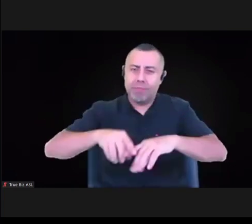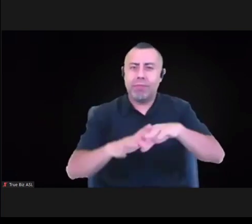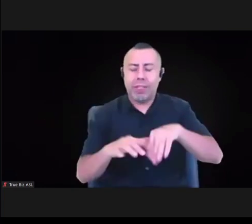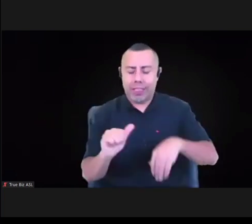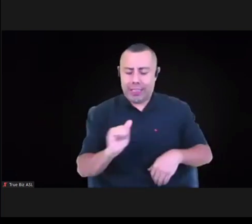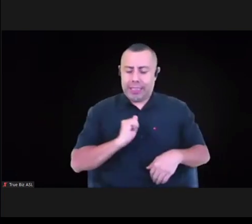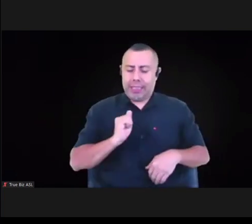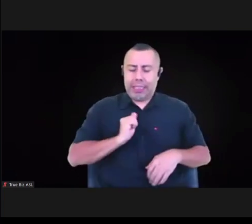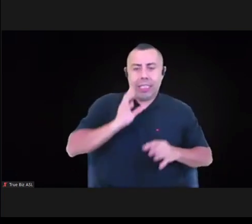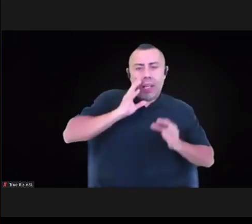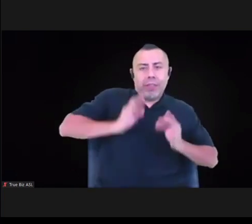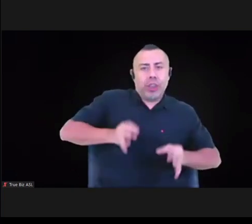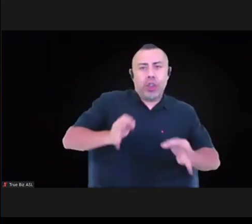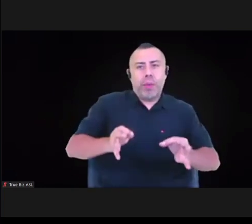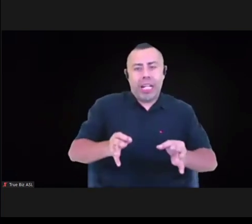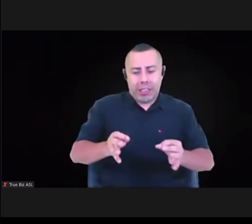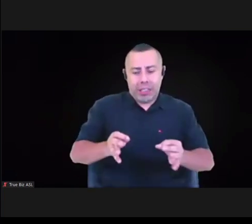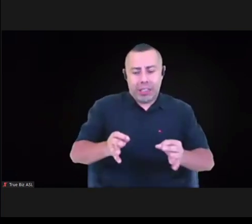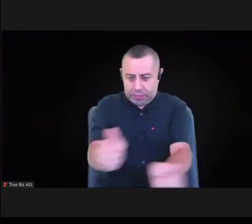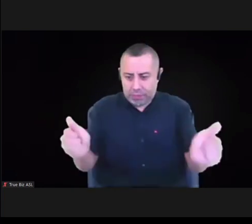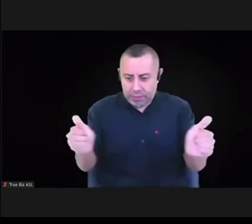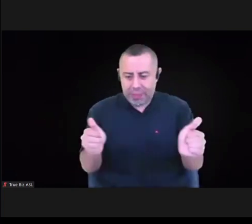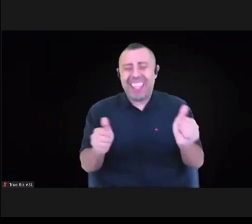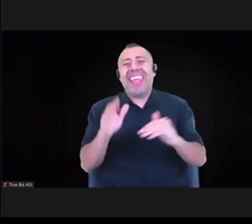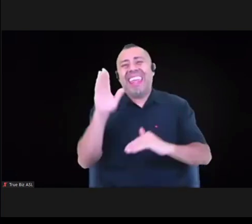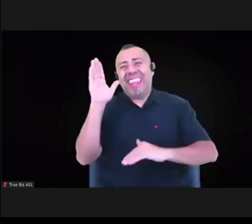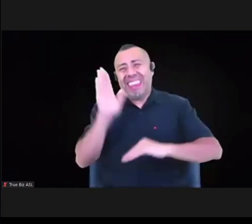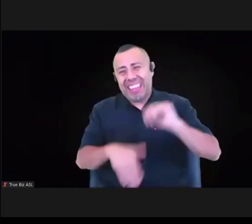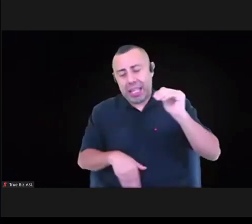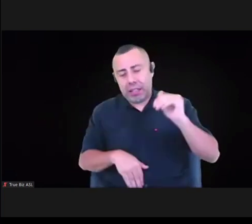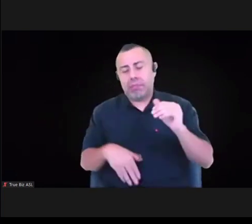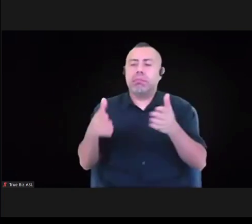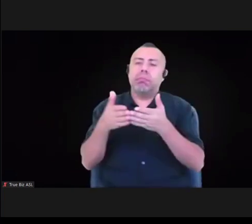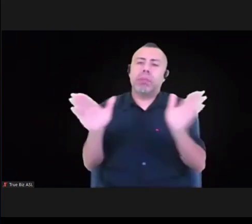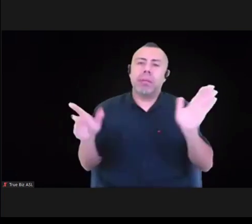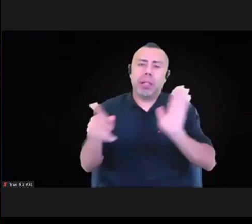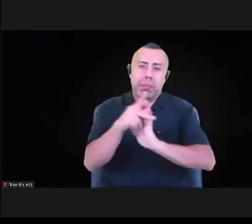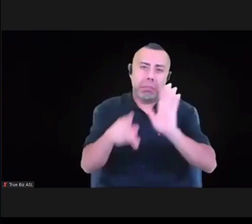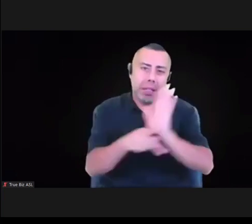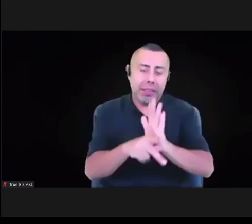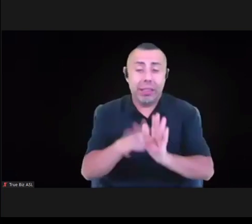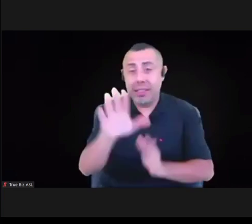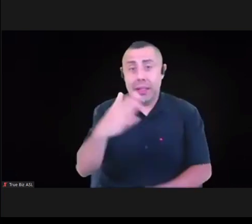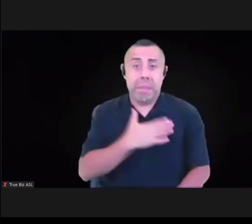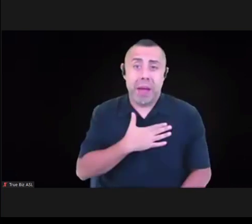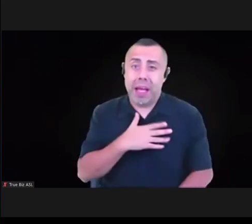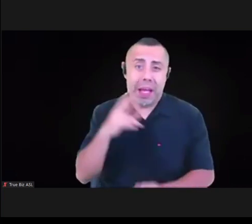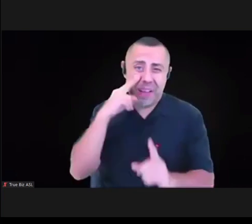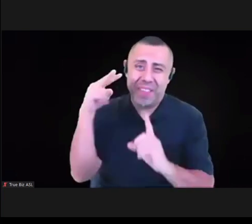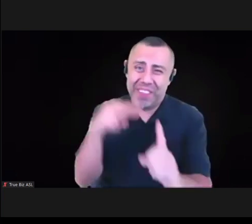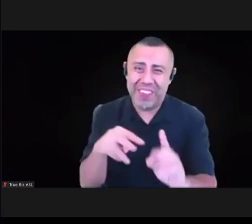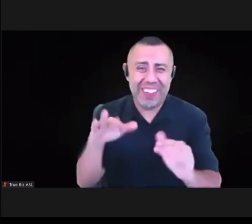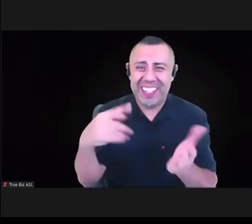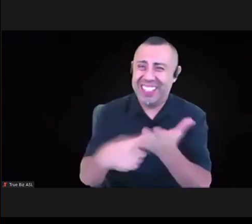public policy intervention, but that's just my read. I haven't obviously spoken to any of my board colleagues about that or, or any stuff.